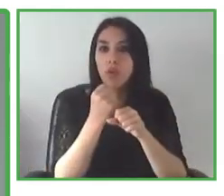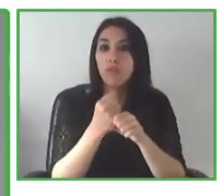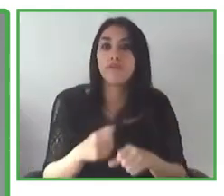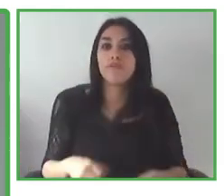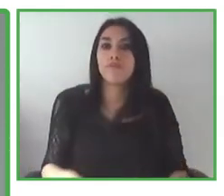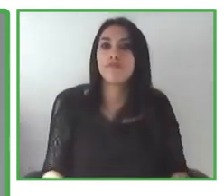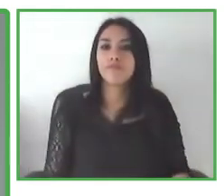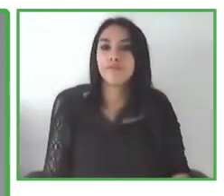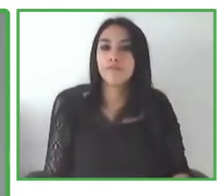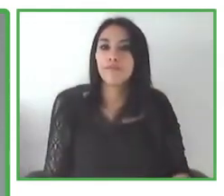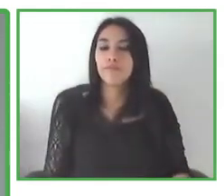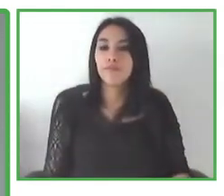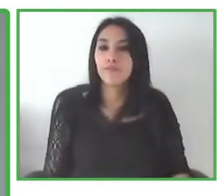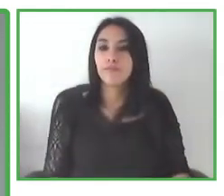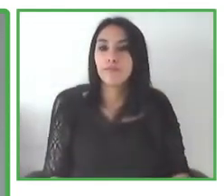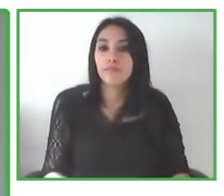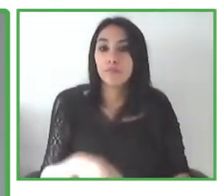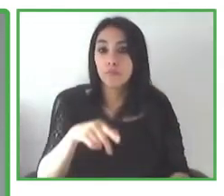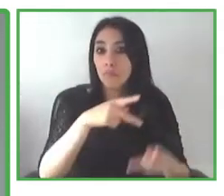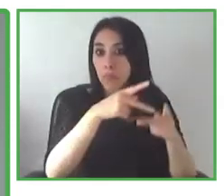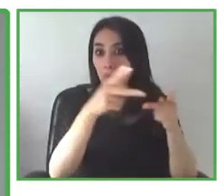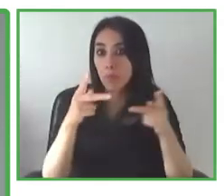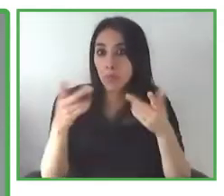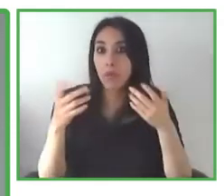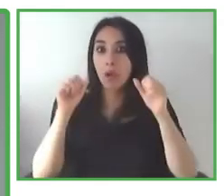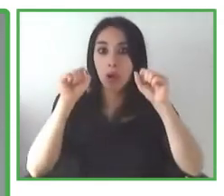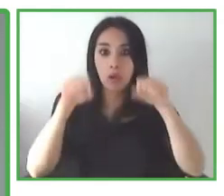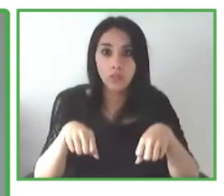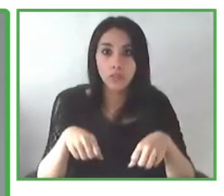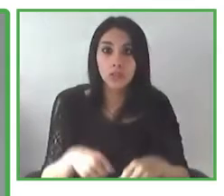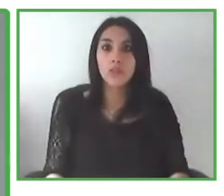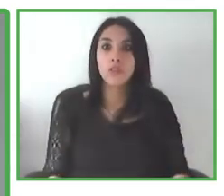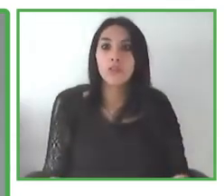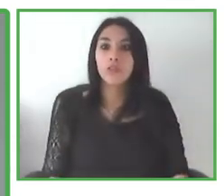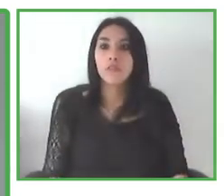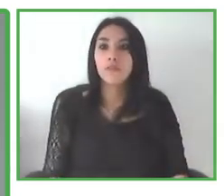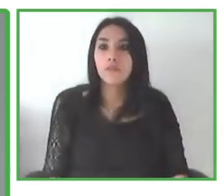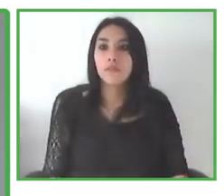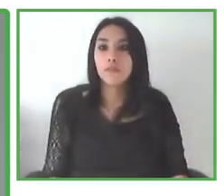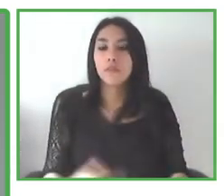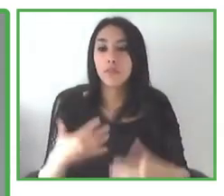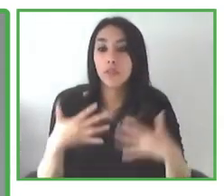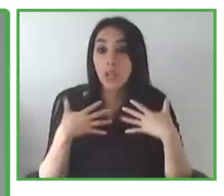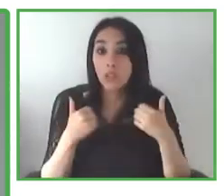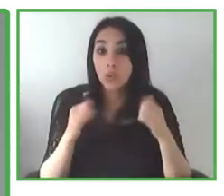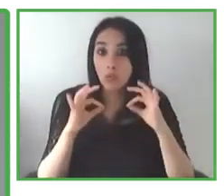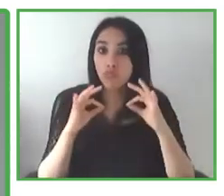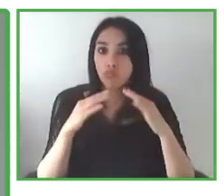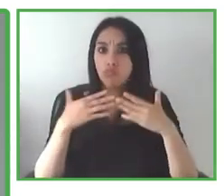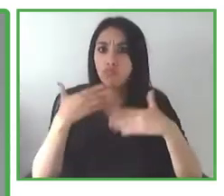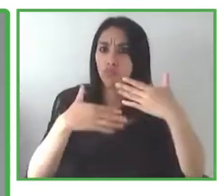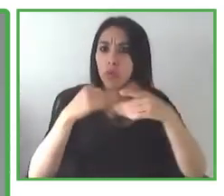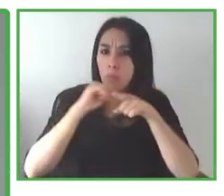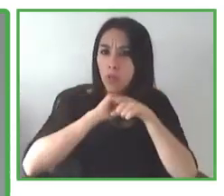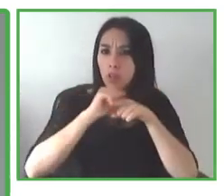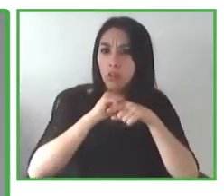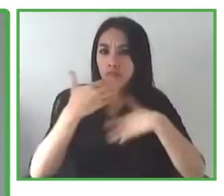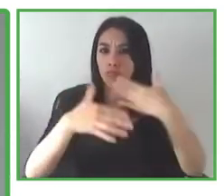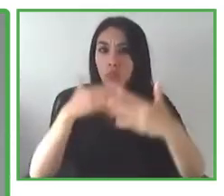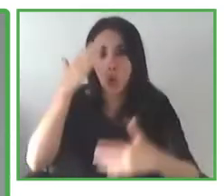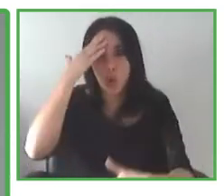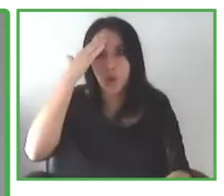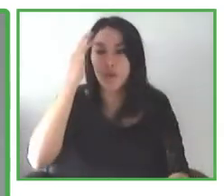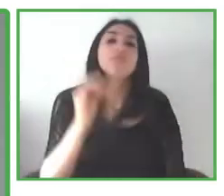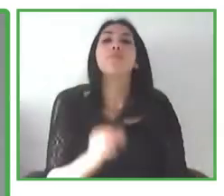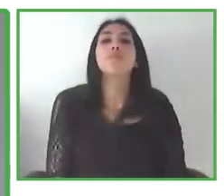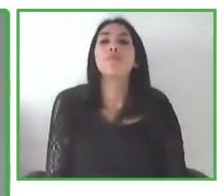and to exist. So this is now the fourth year of Zero Project Impact Transfer. Those 10 innovators that